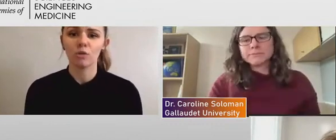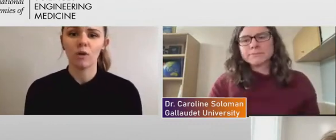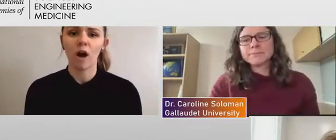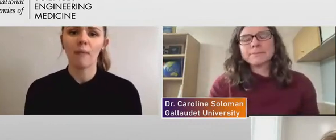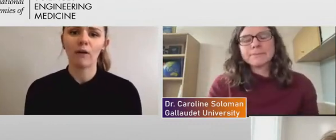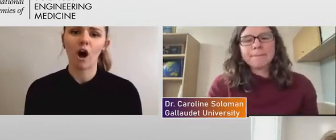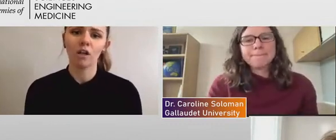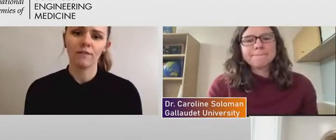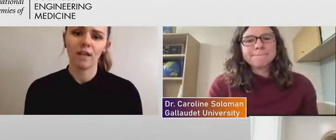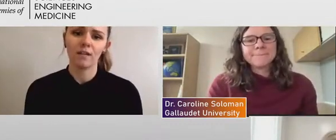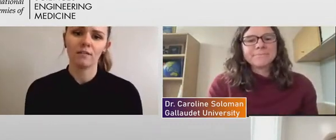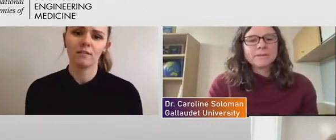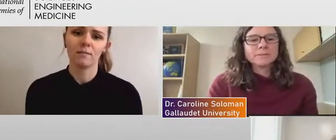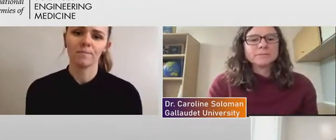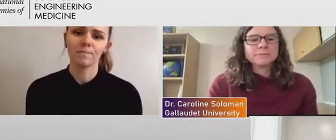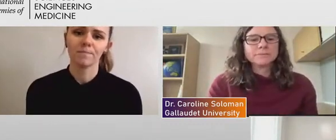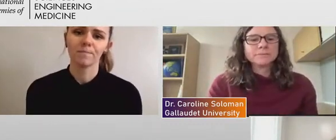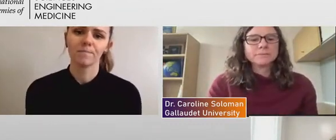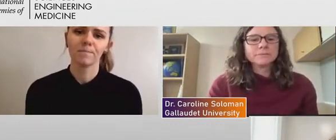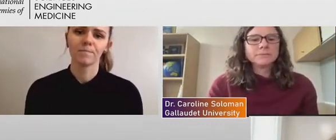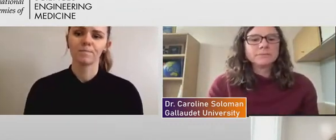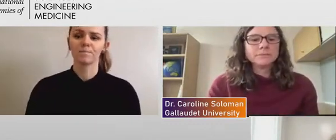do about all of this?